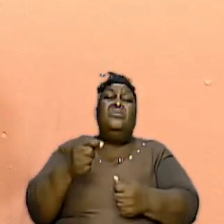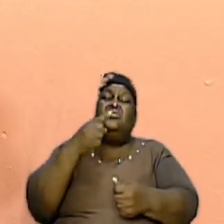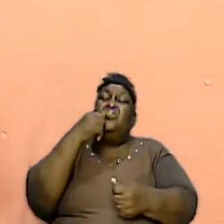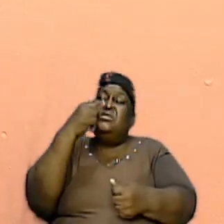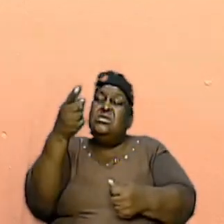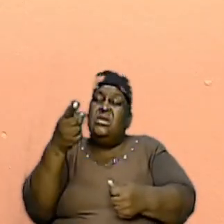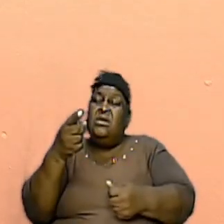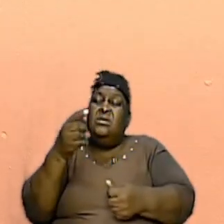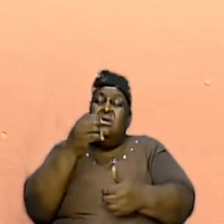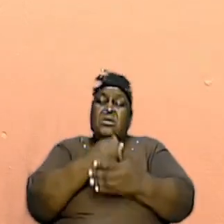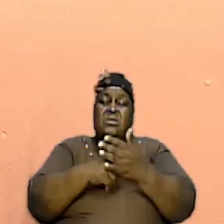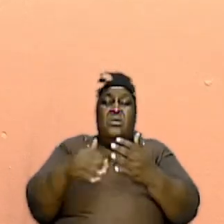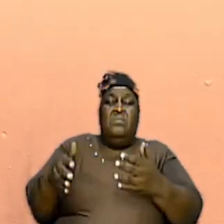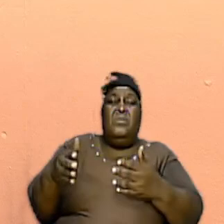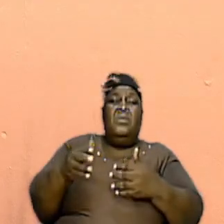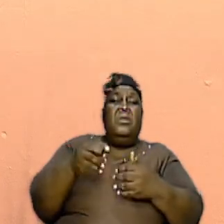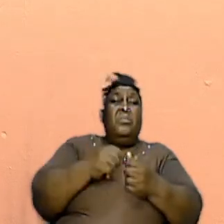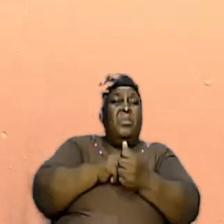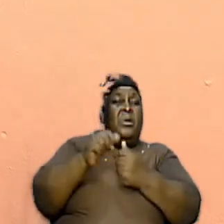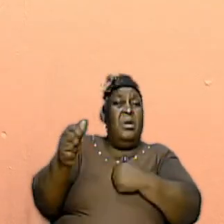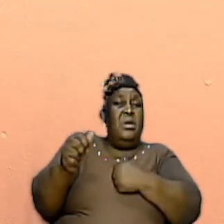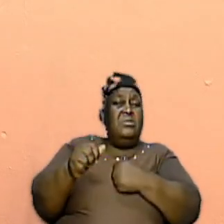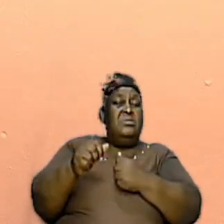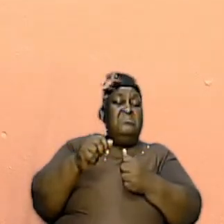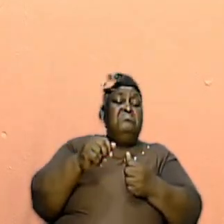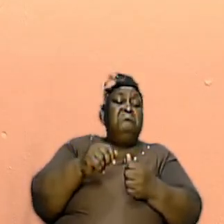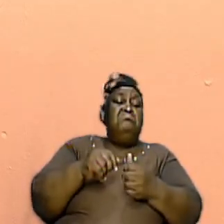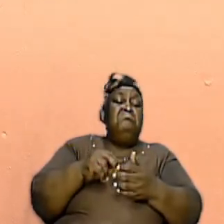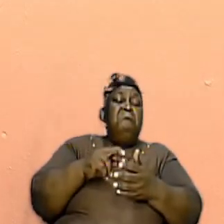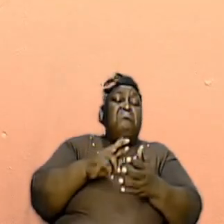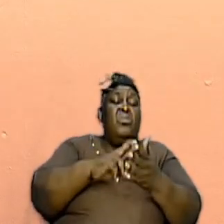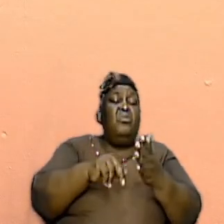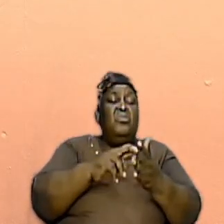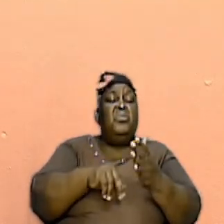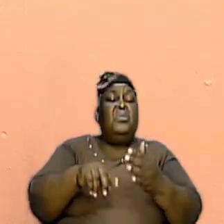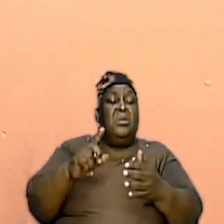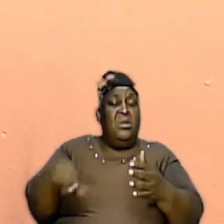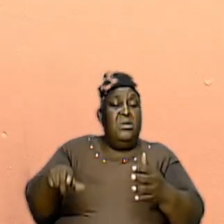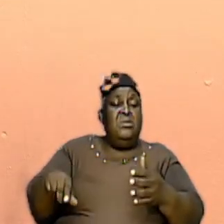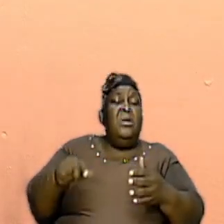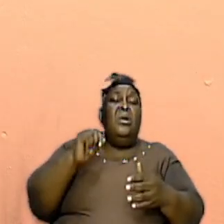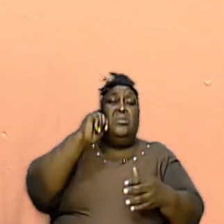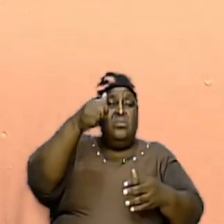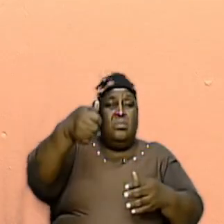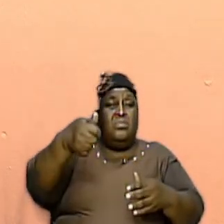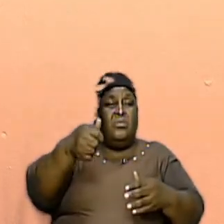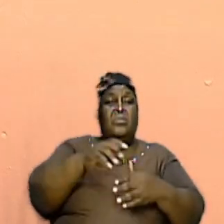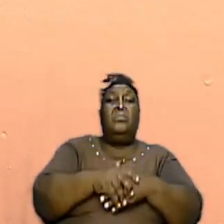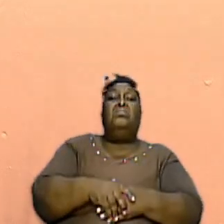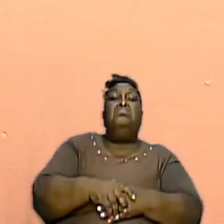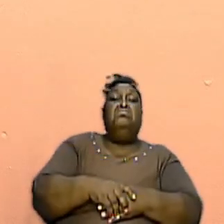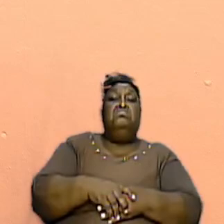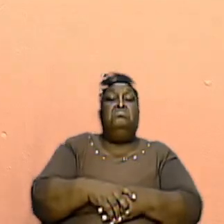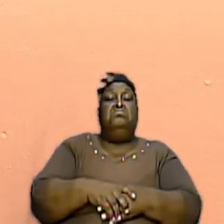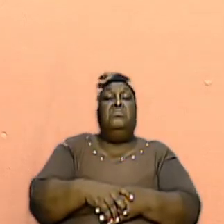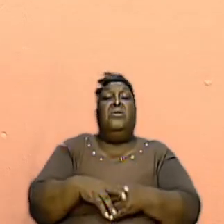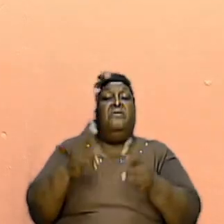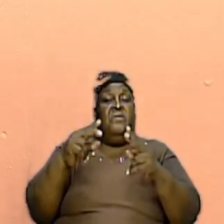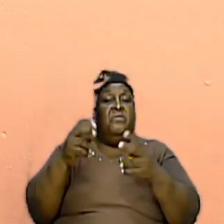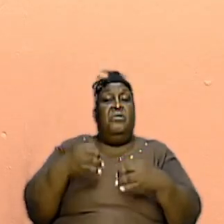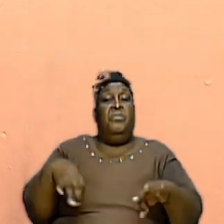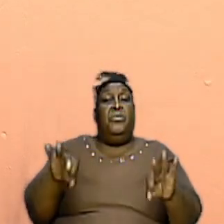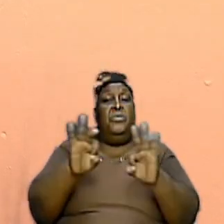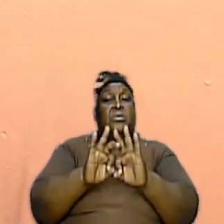Passed And In Chapter Three Read It Later On Or Tomorrow But Read It While Everything Is Fresh In Your Mind Very Important